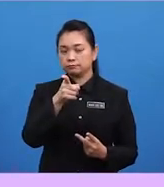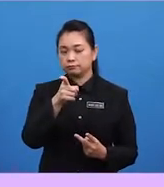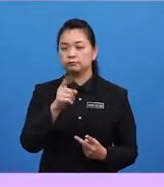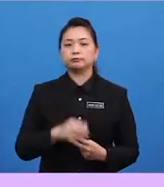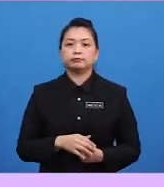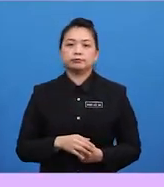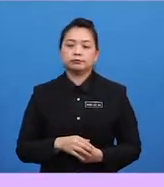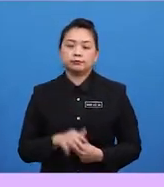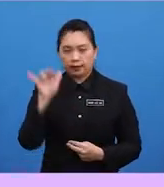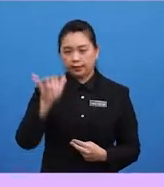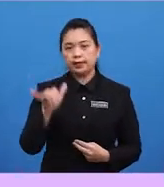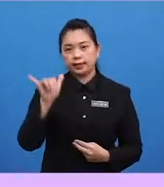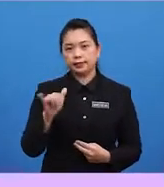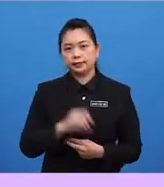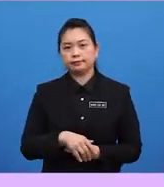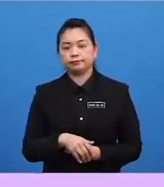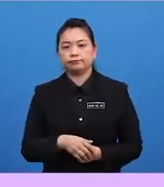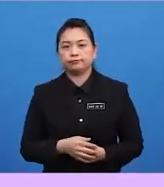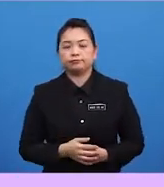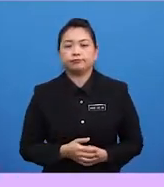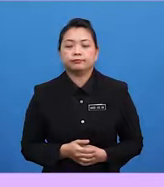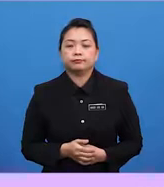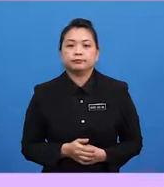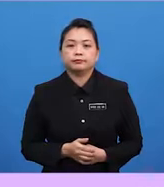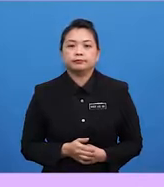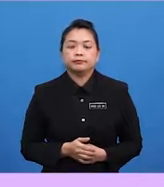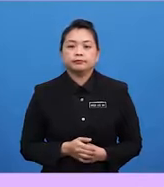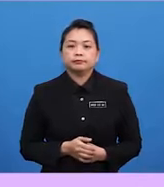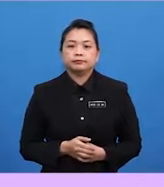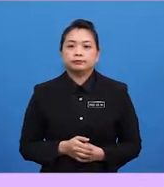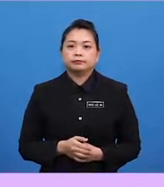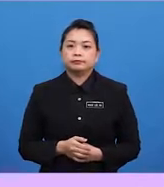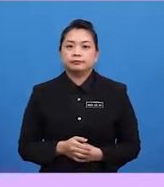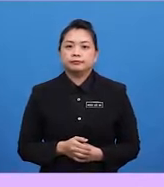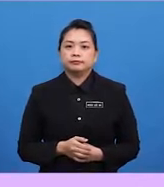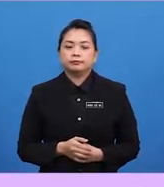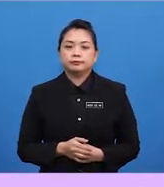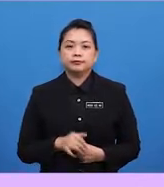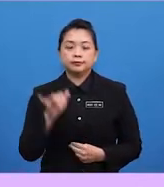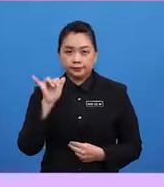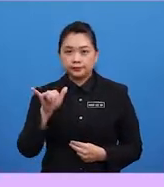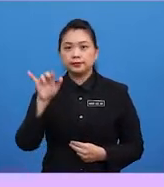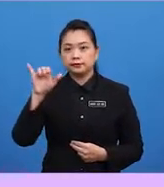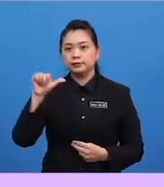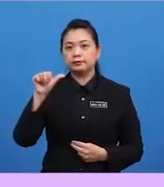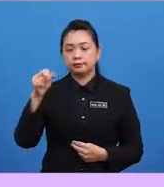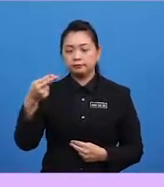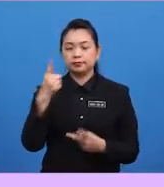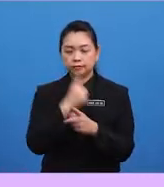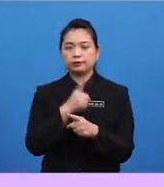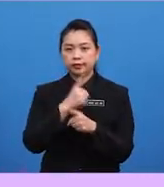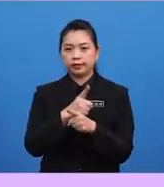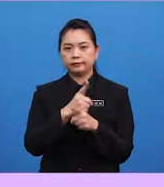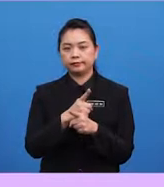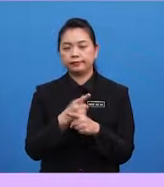Yes, absolutely. The answer is? Yes. You got it